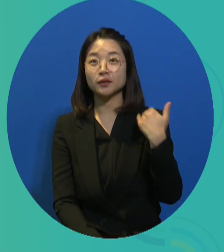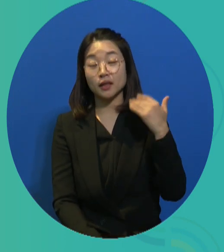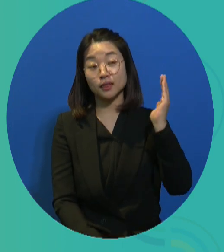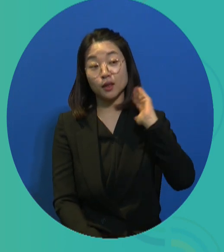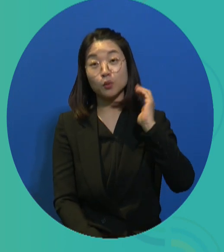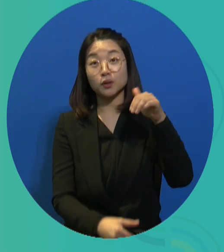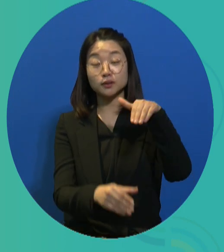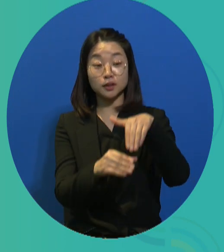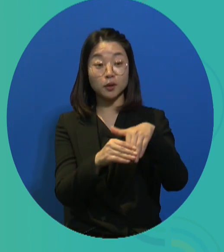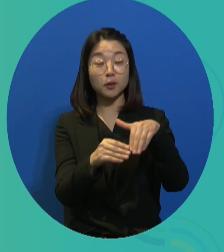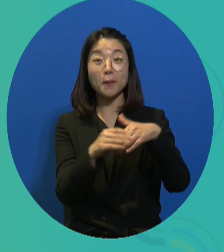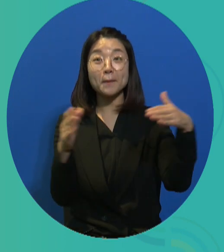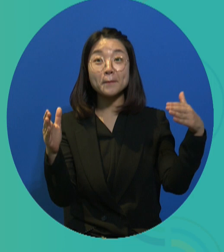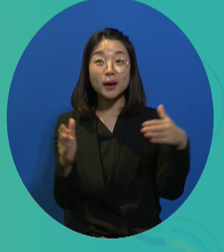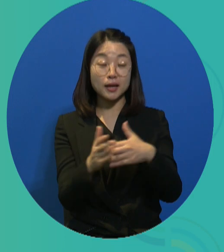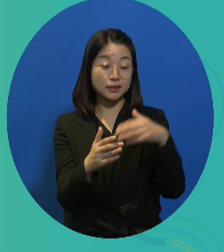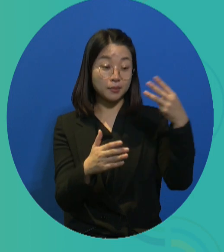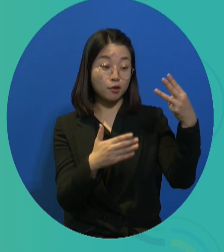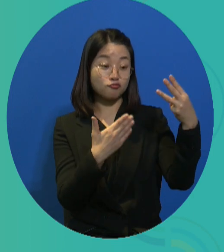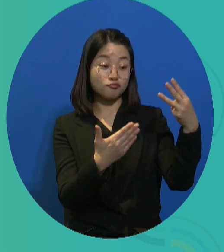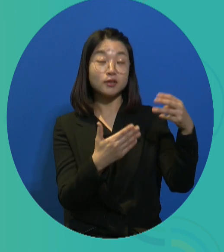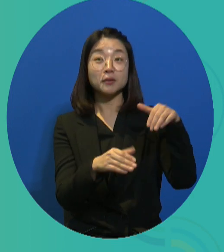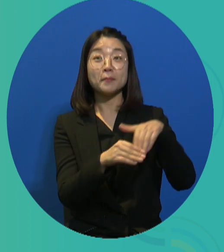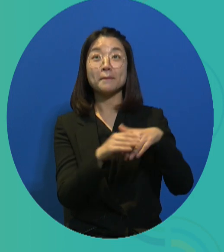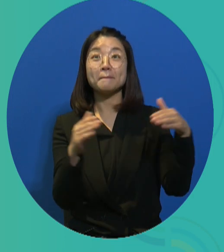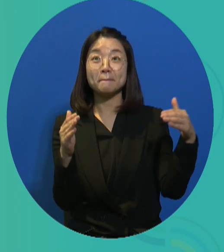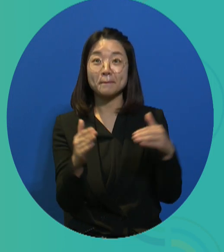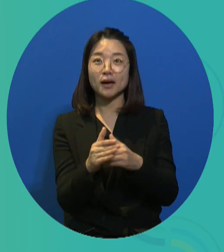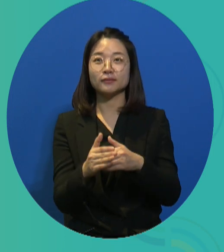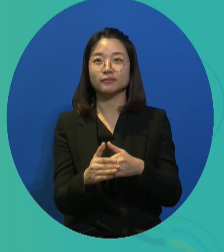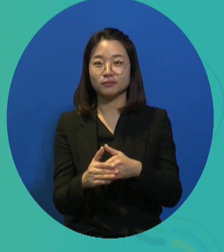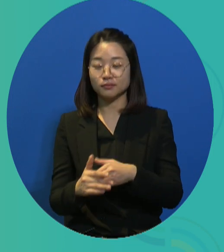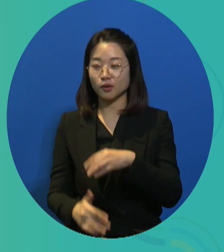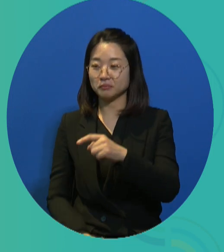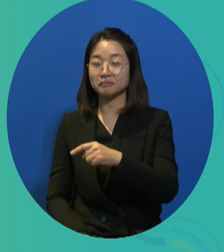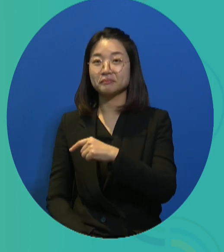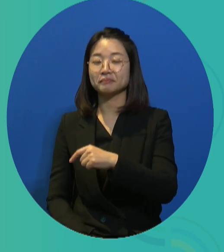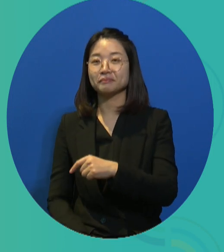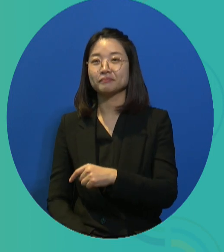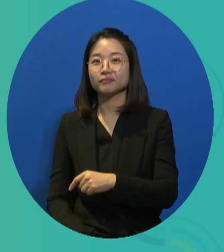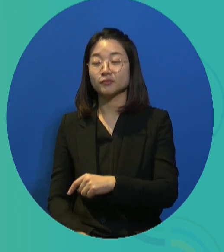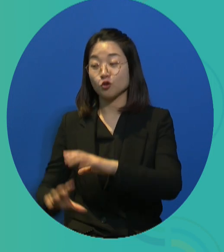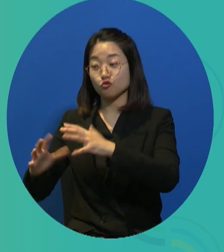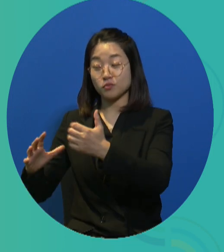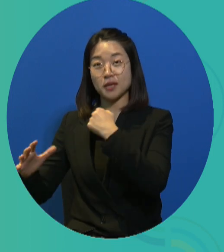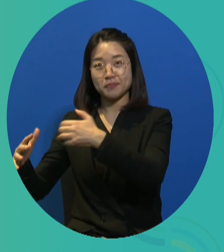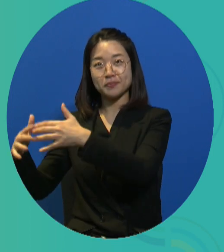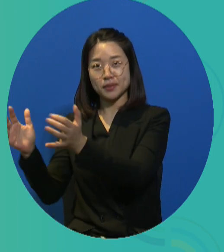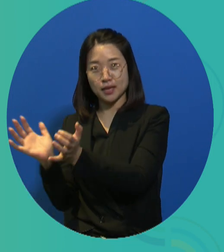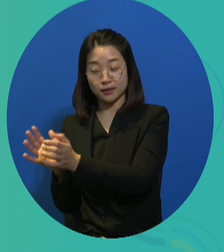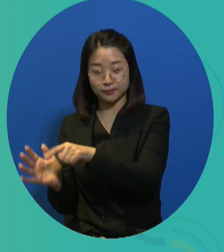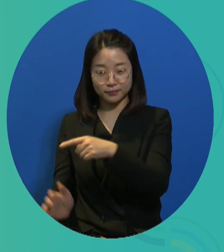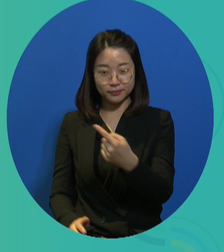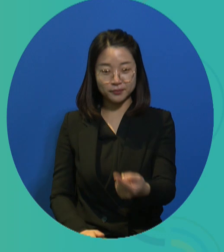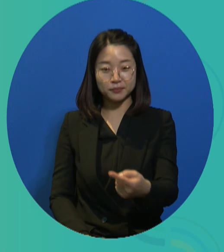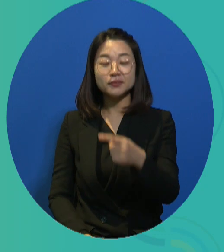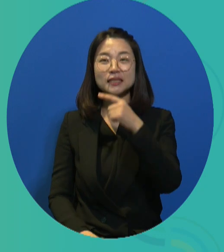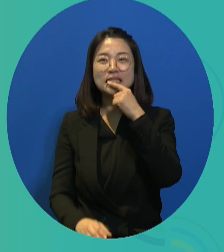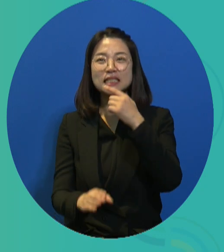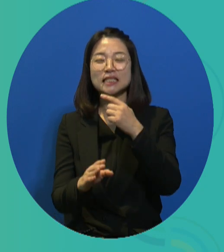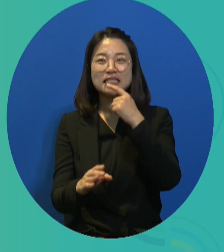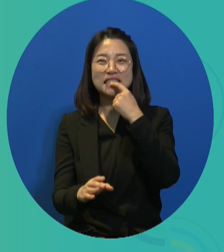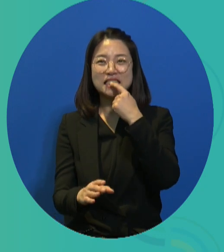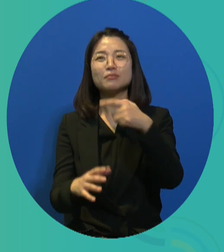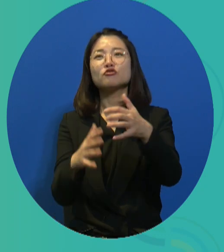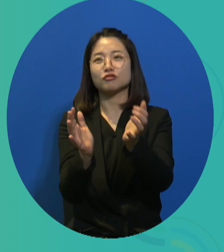Recently, we had the presidential election in Korea. There are two major political parties and